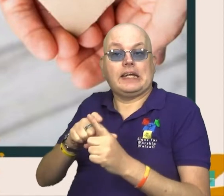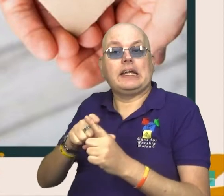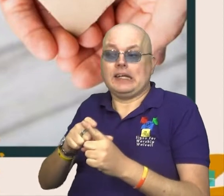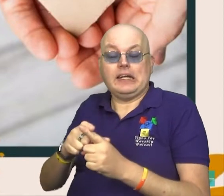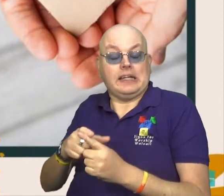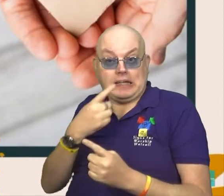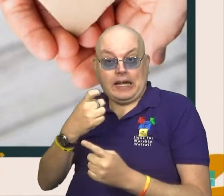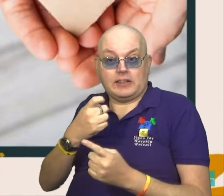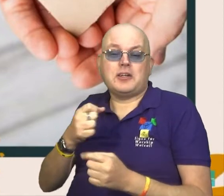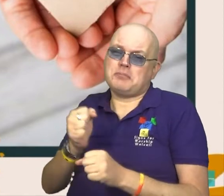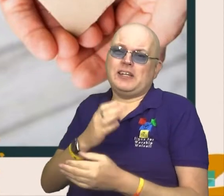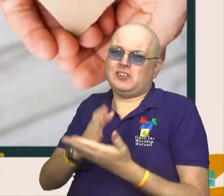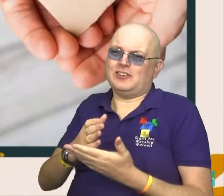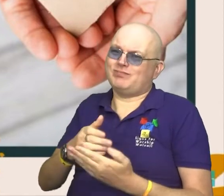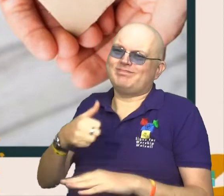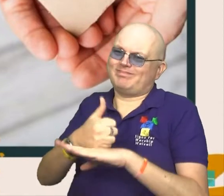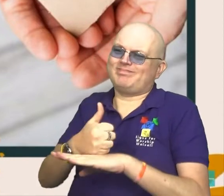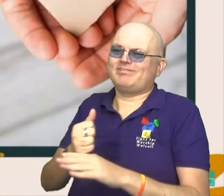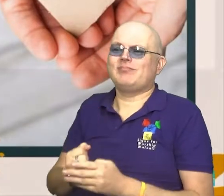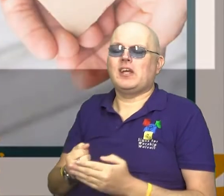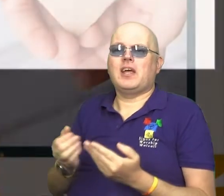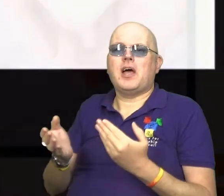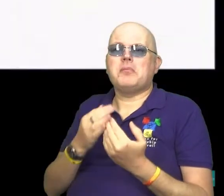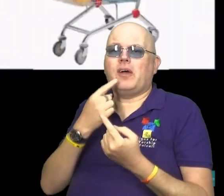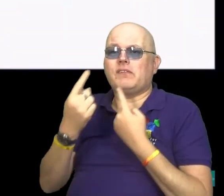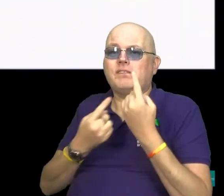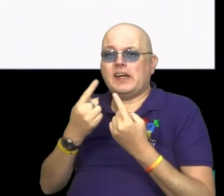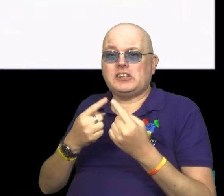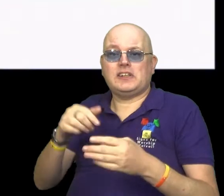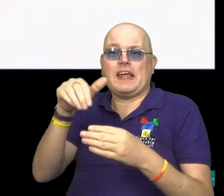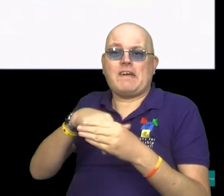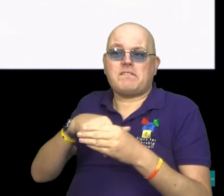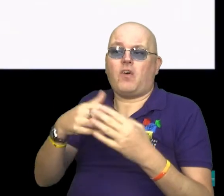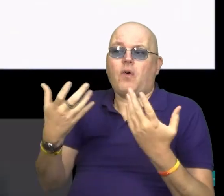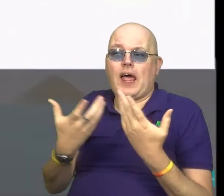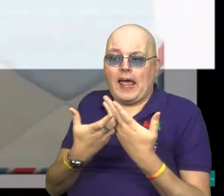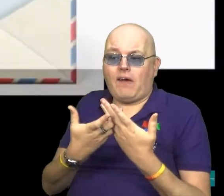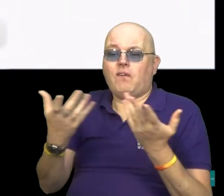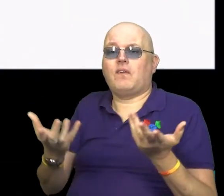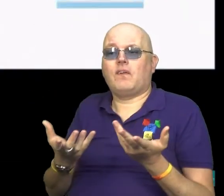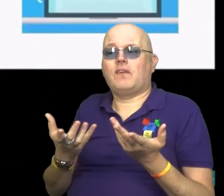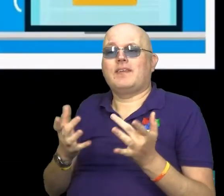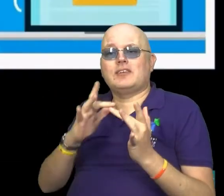Lord have your way